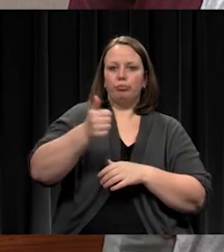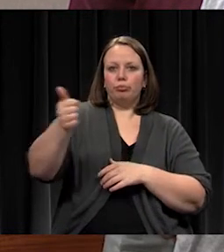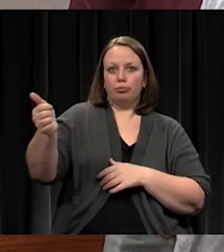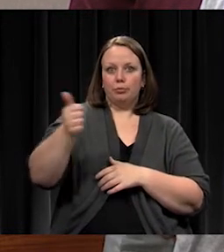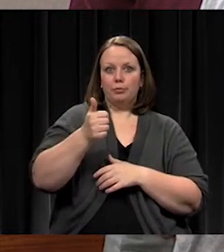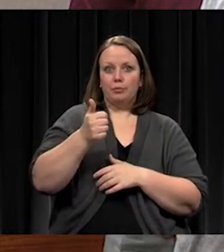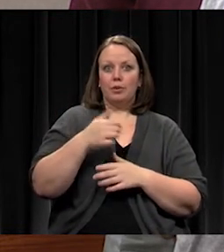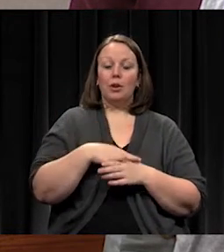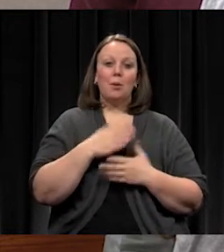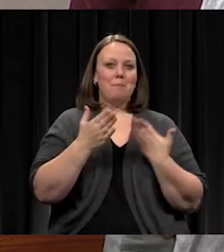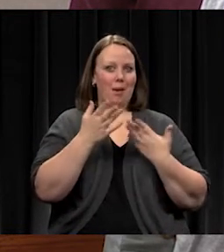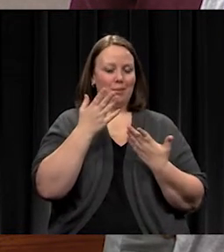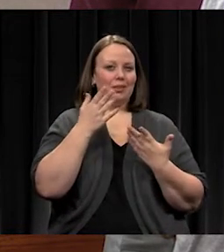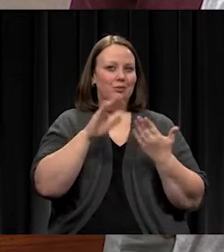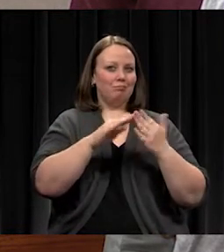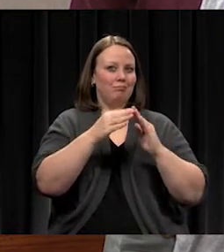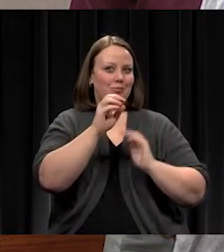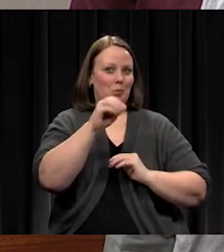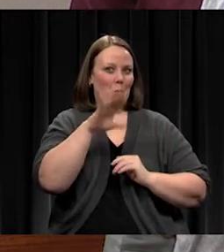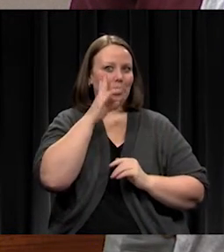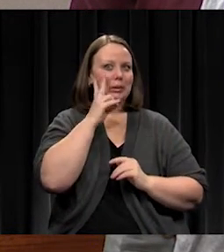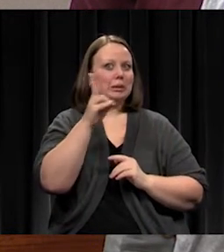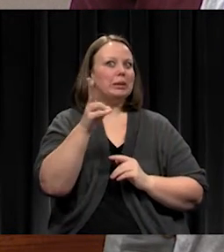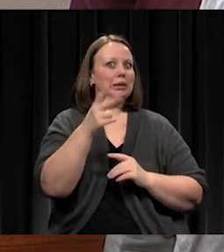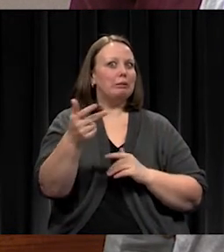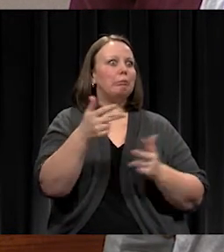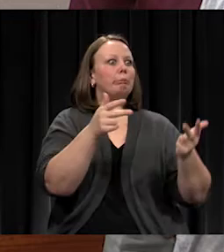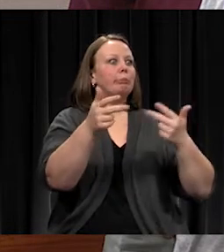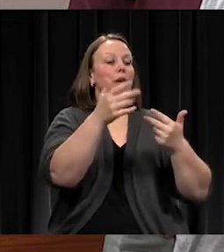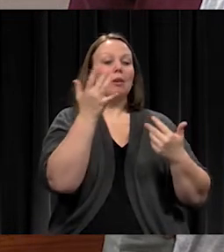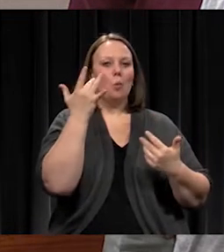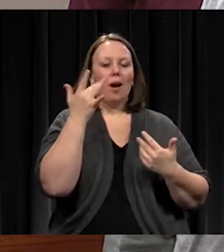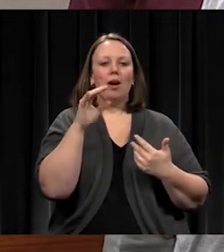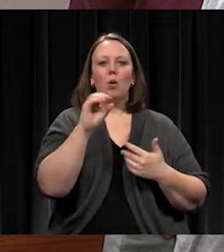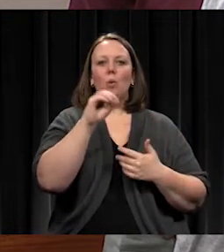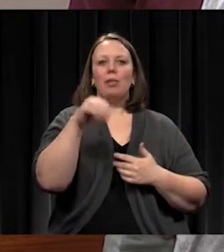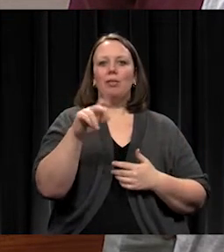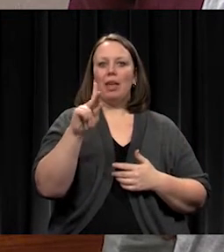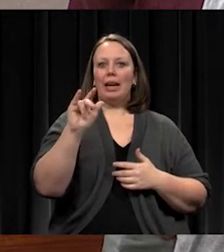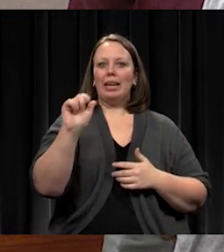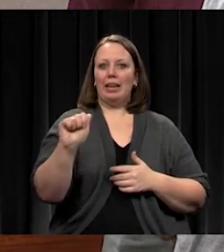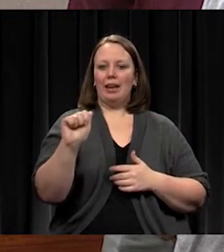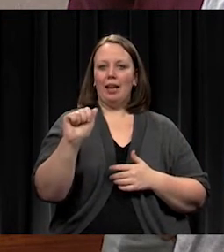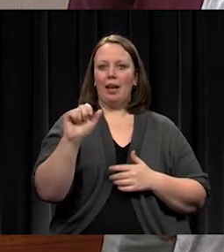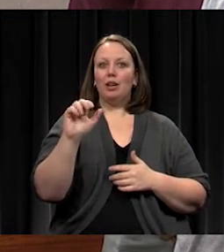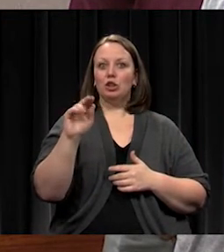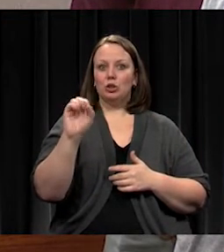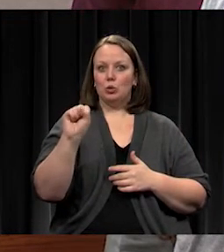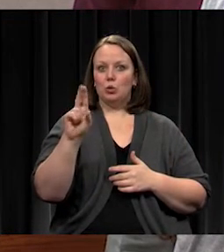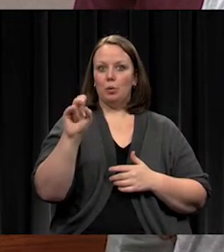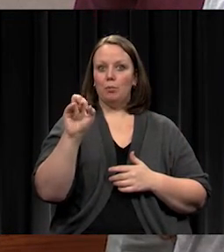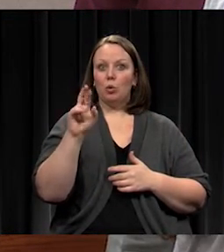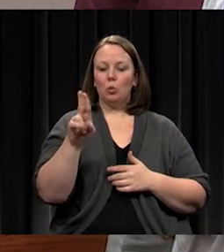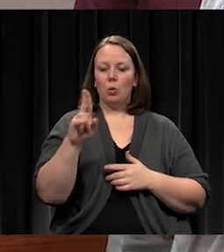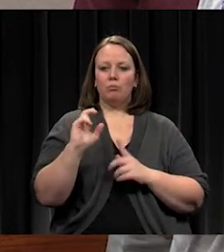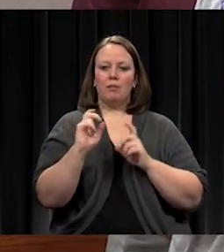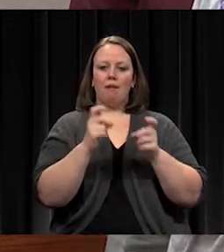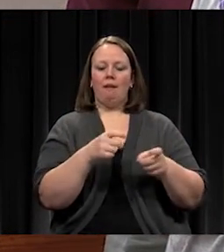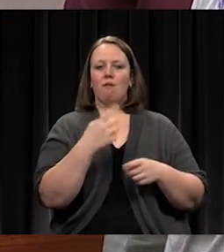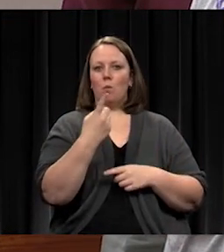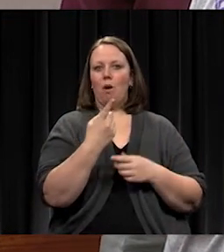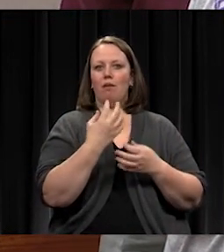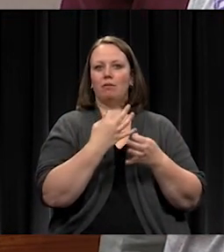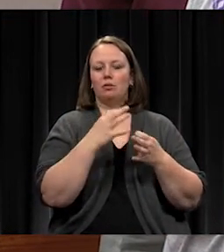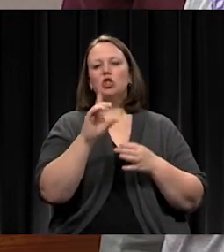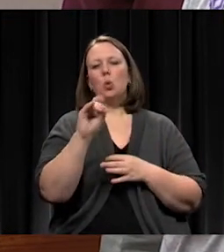just donated one and have it fully decorated. The Hope Lodge is located in downtown Kansas City, and it is a place that